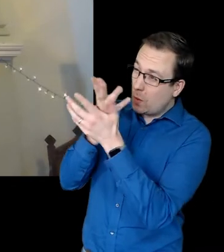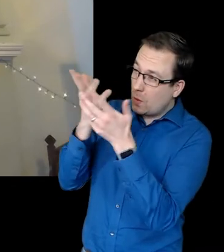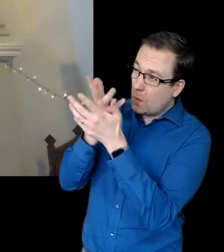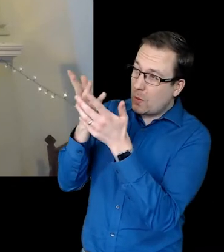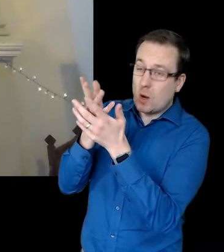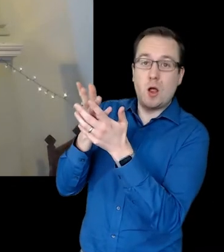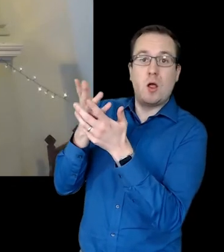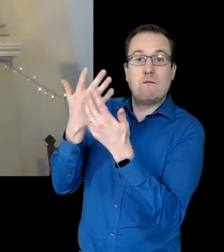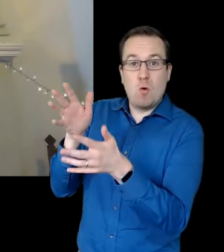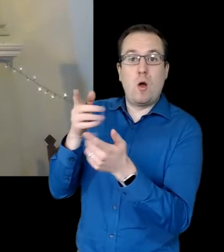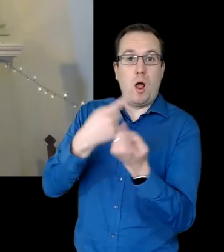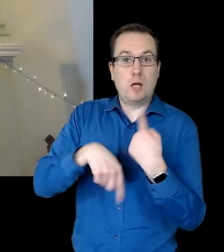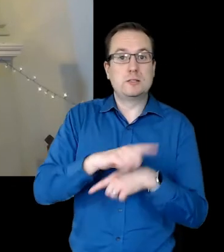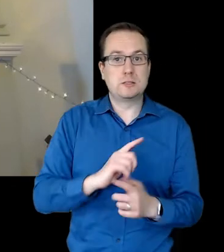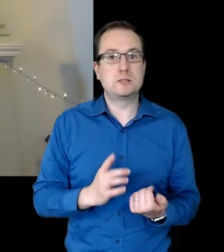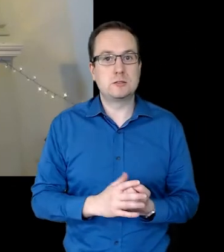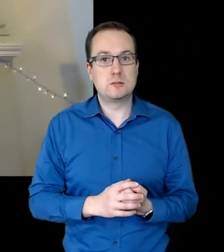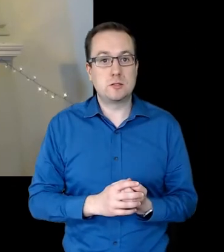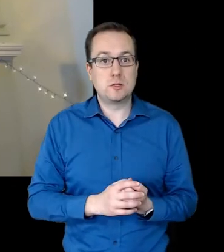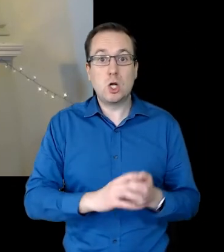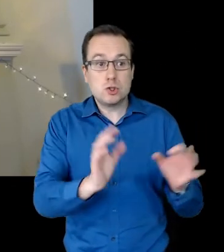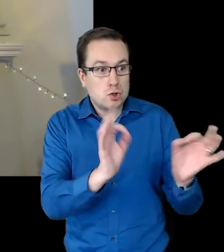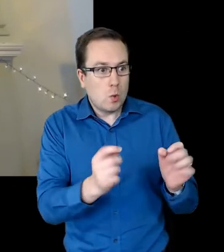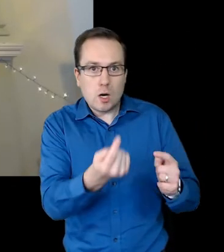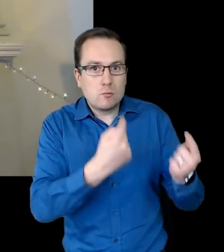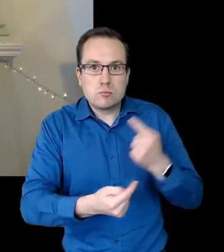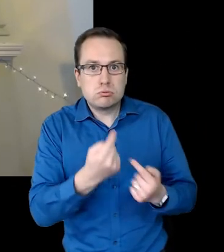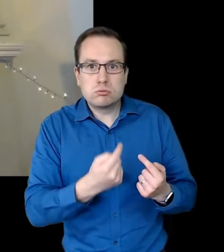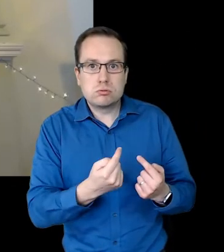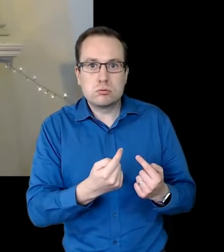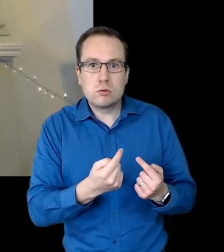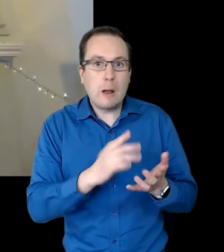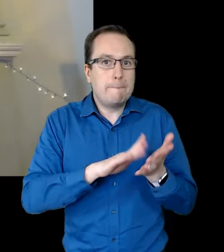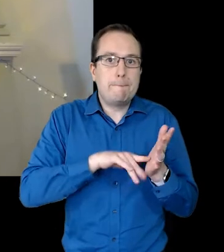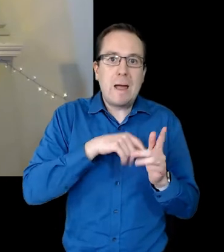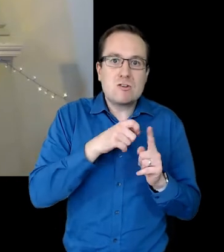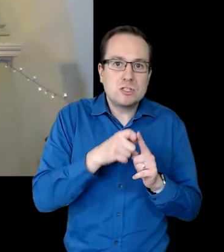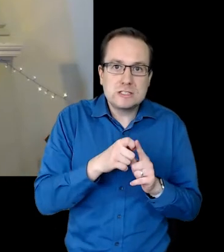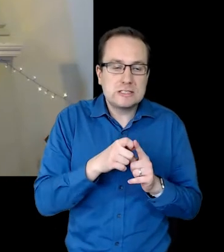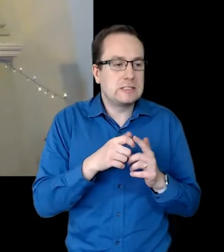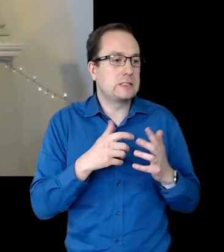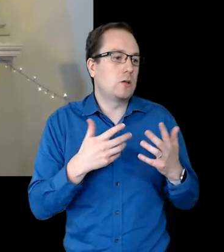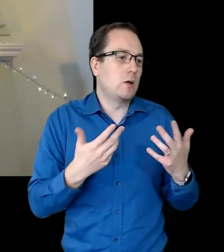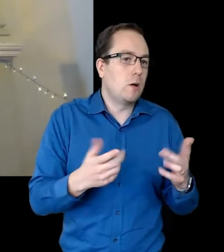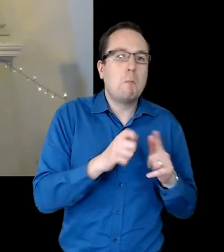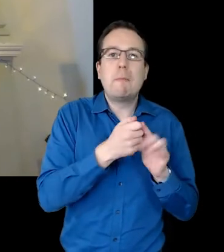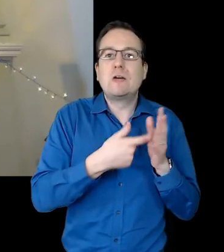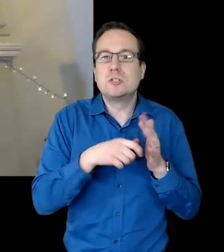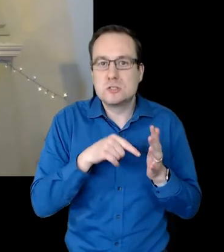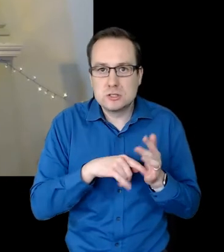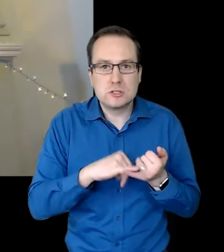No one can condemn us. Not parents. Or politicians. Or pastors.